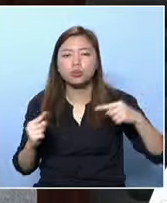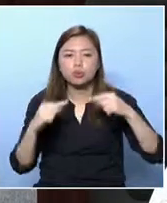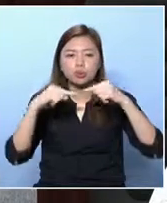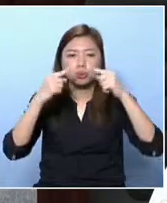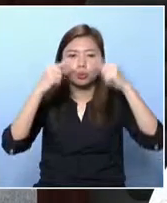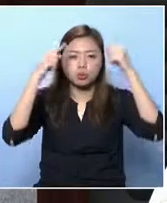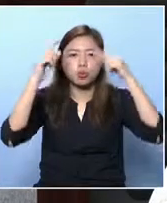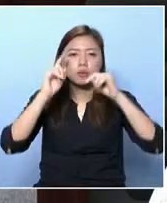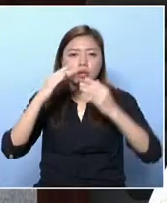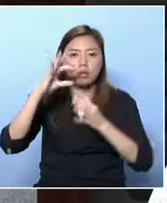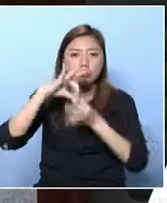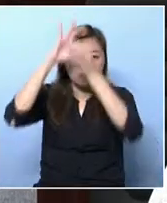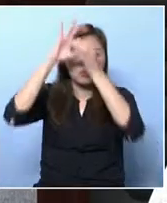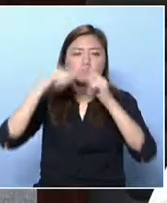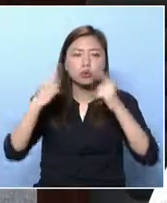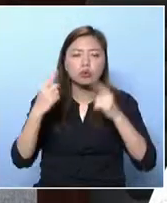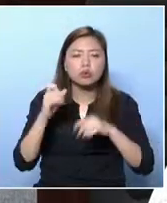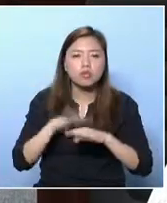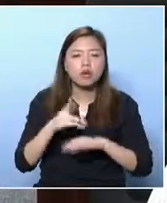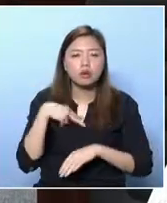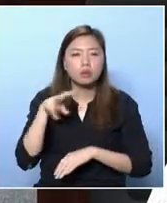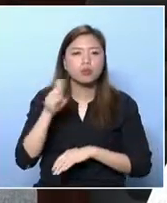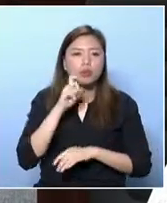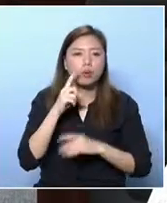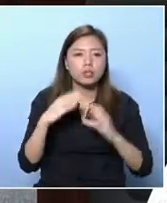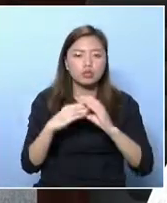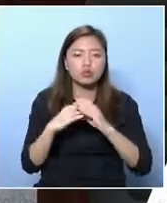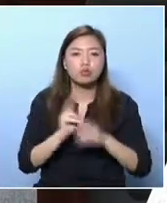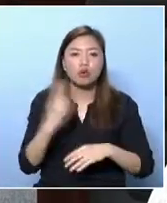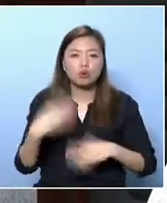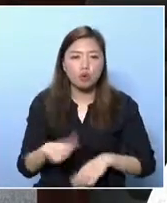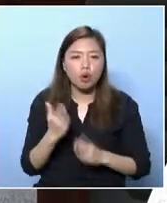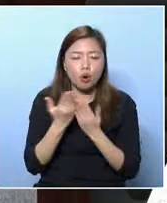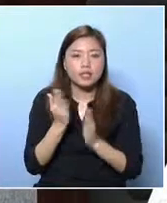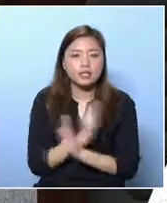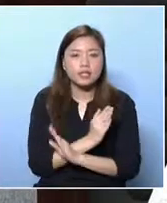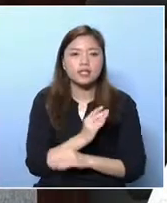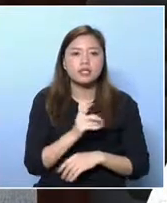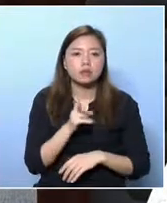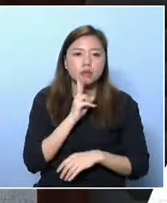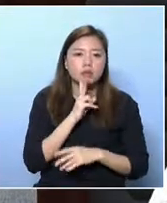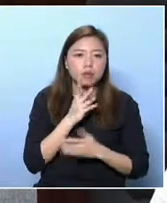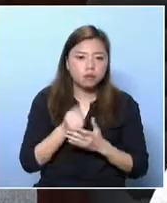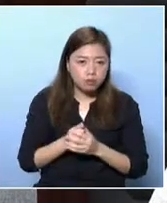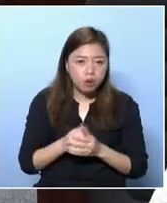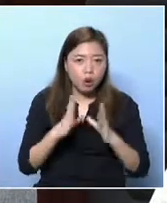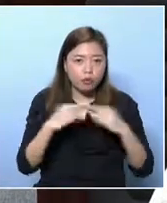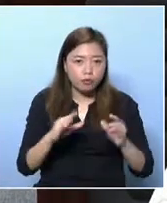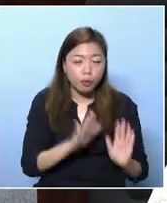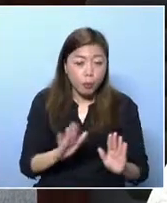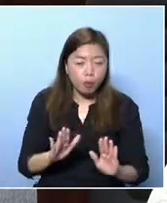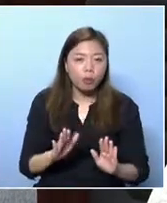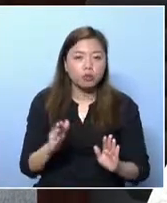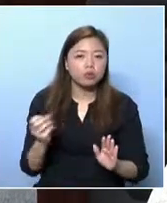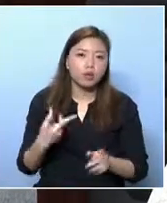The SWD has, in recent years, improved the support to SCN children. For